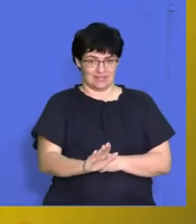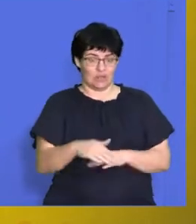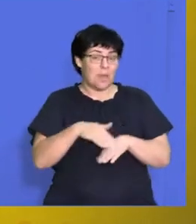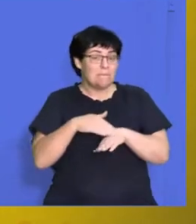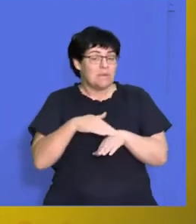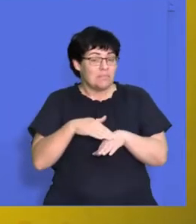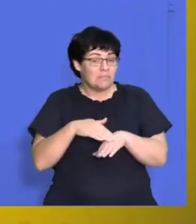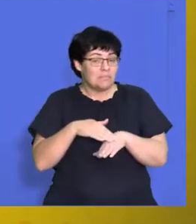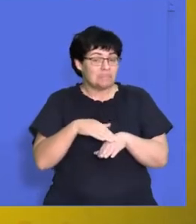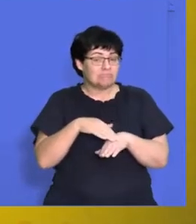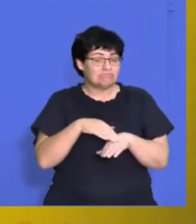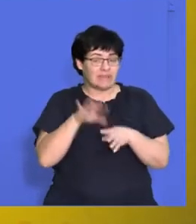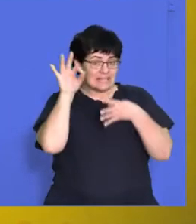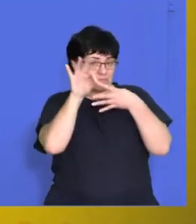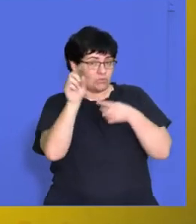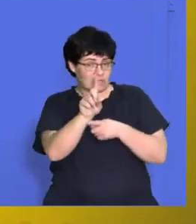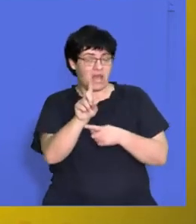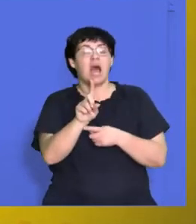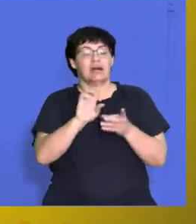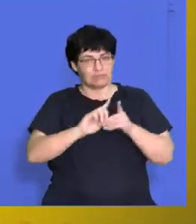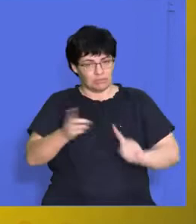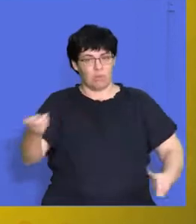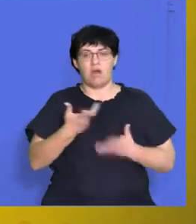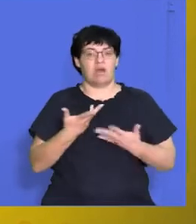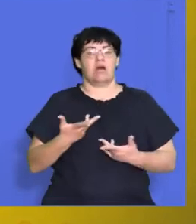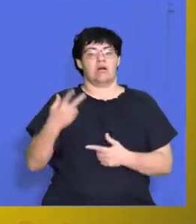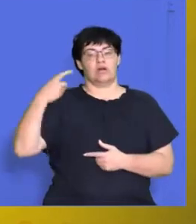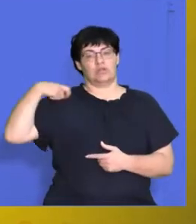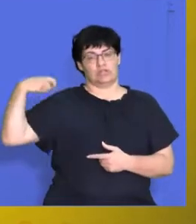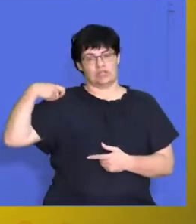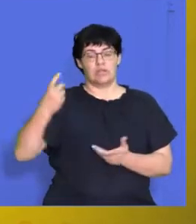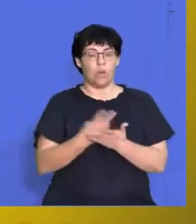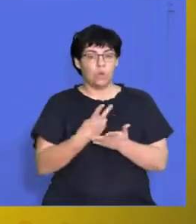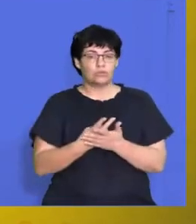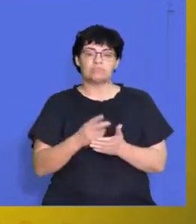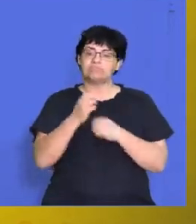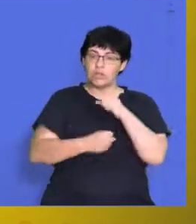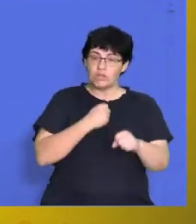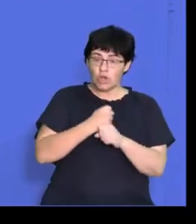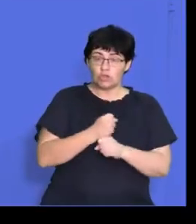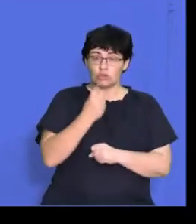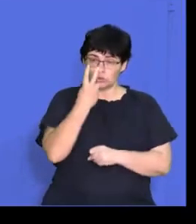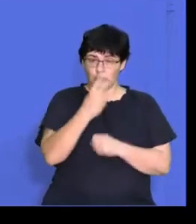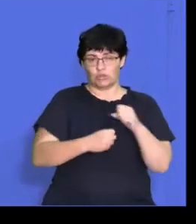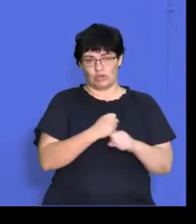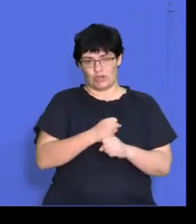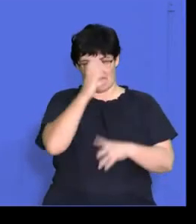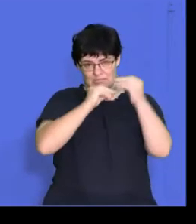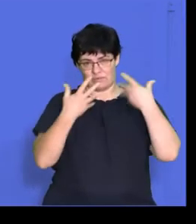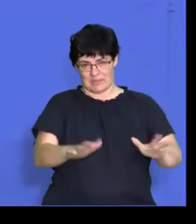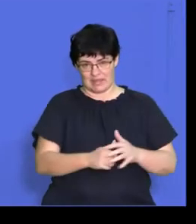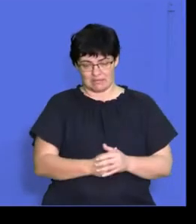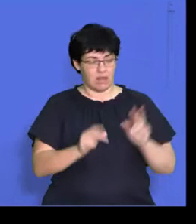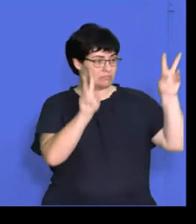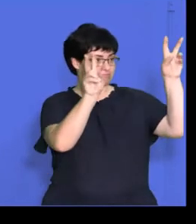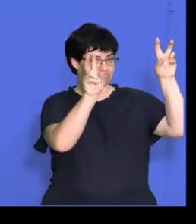that you must have is a diploma in nursing as well as a minimum of two years' experience. All right, also don't